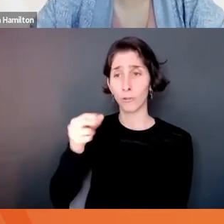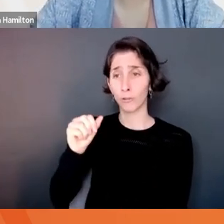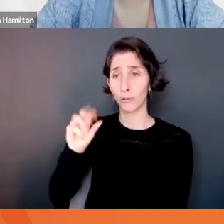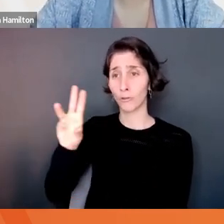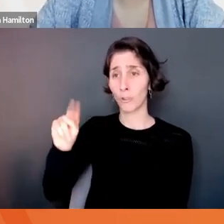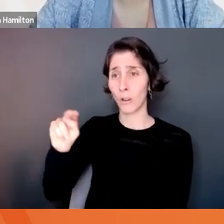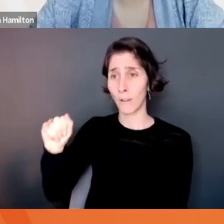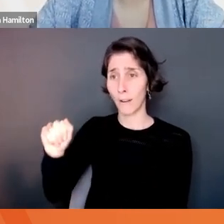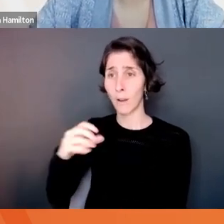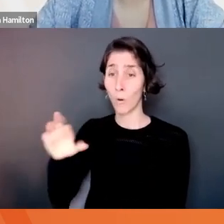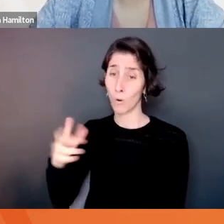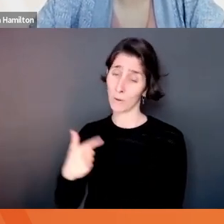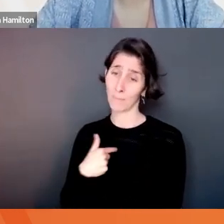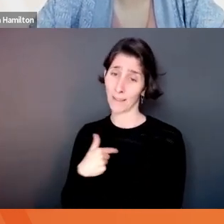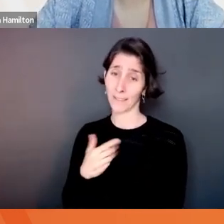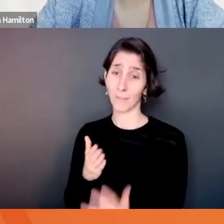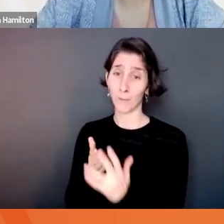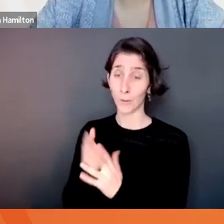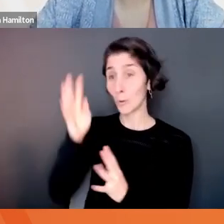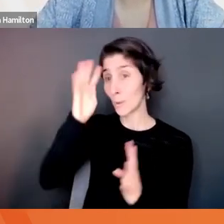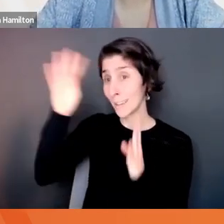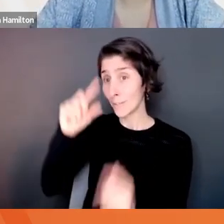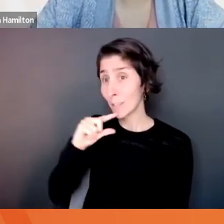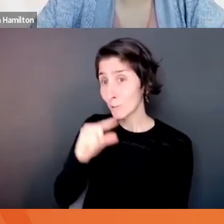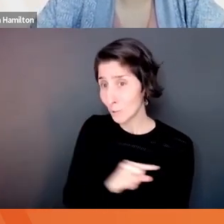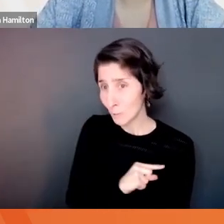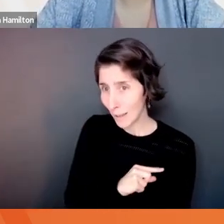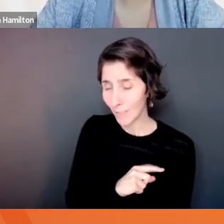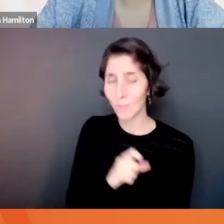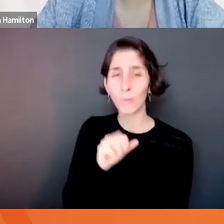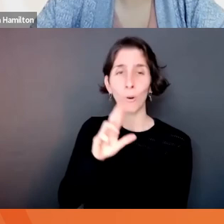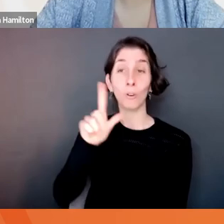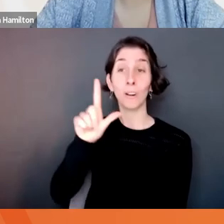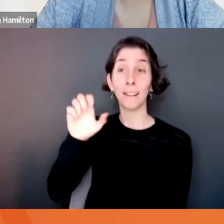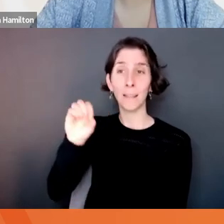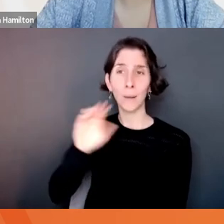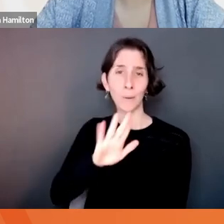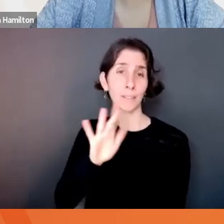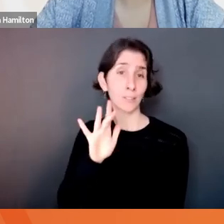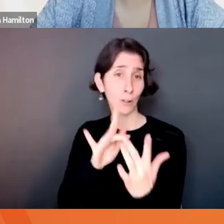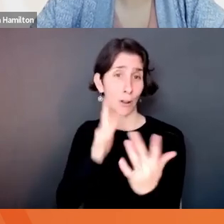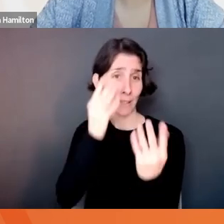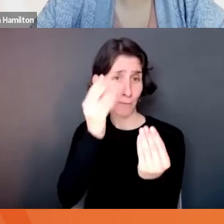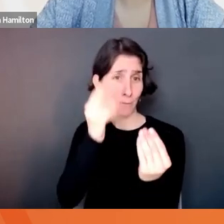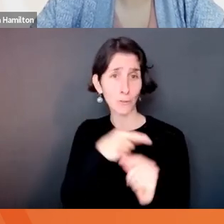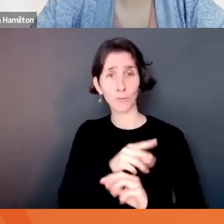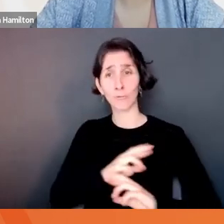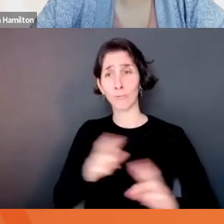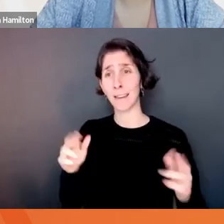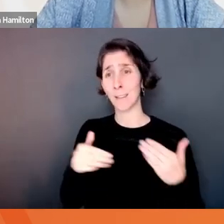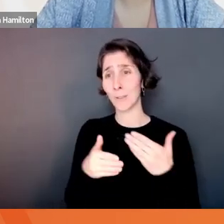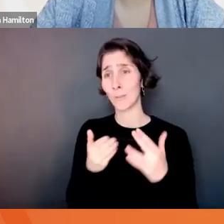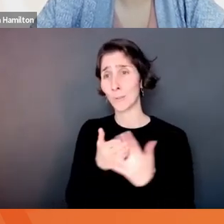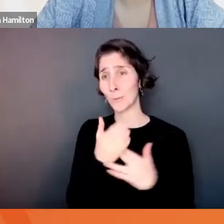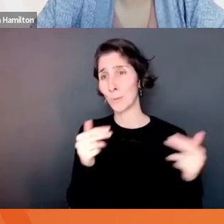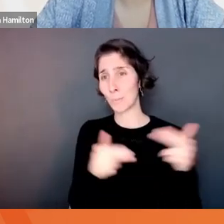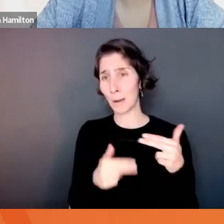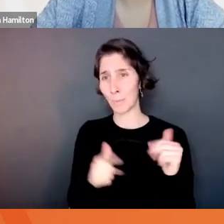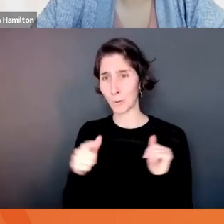Innovation Guelph or Leo left his contact information up for a long time too. So feel free to reach out directly.